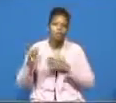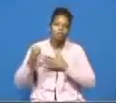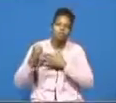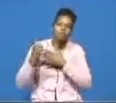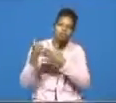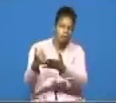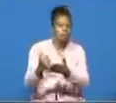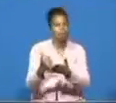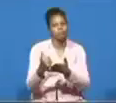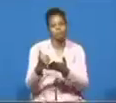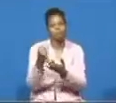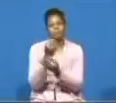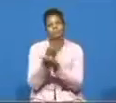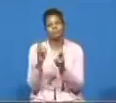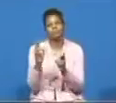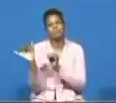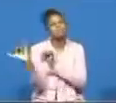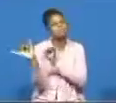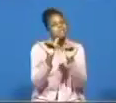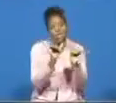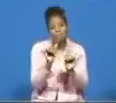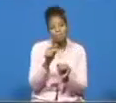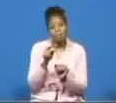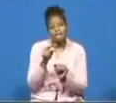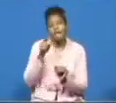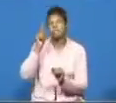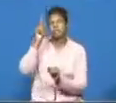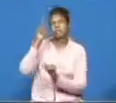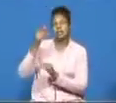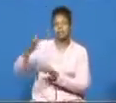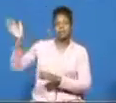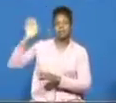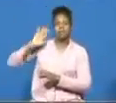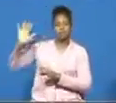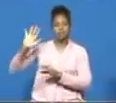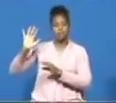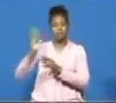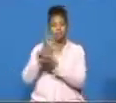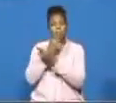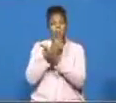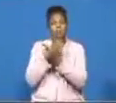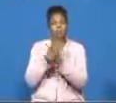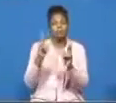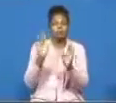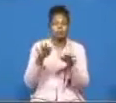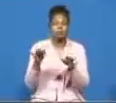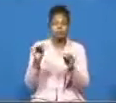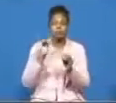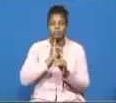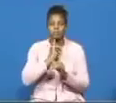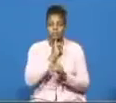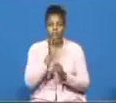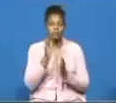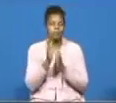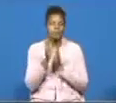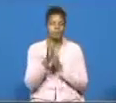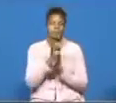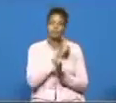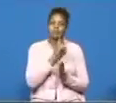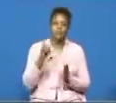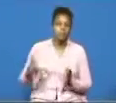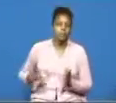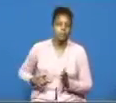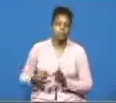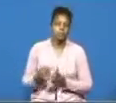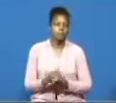rescue just like he came to the rescue of the children of israel won't you praise the lord out there somebody as our